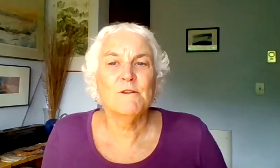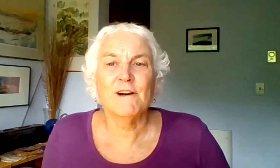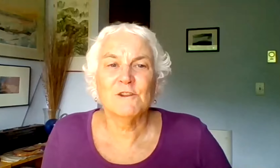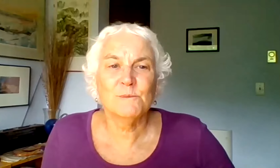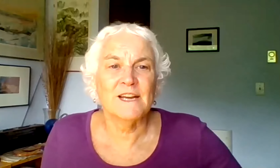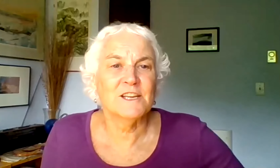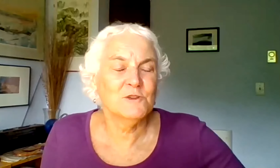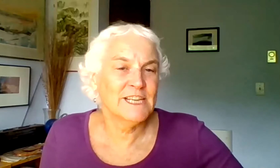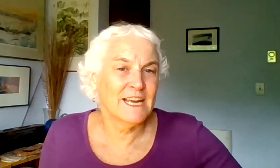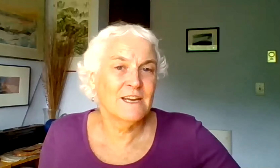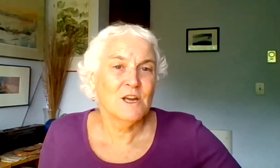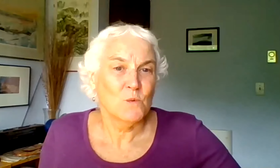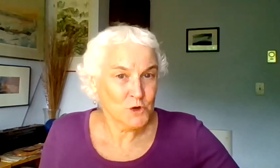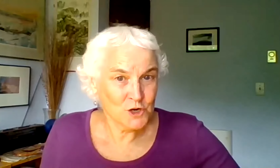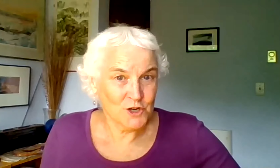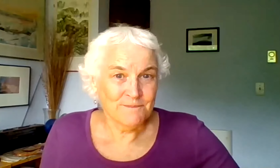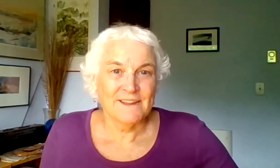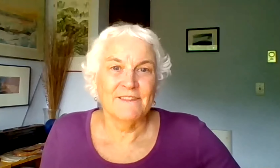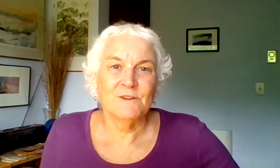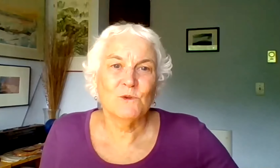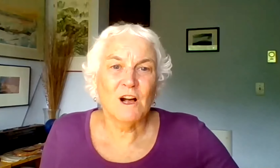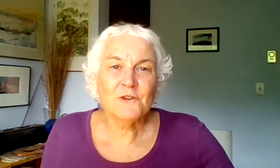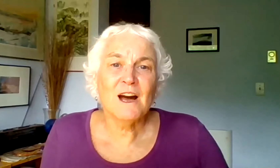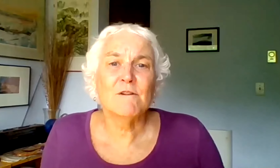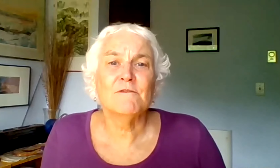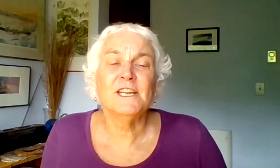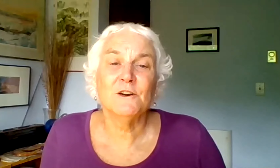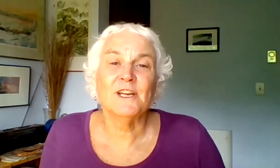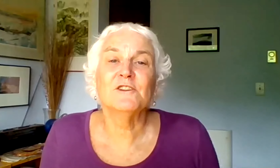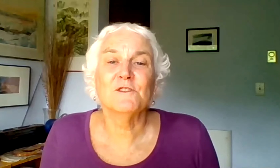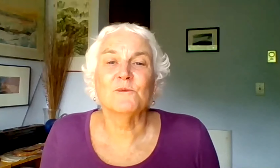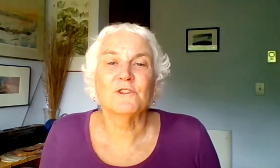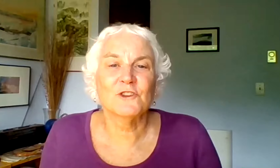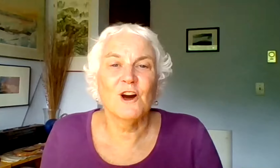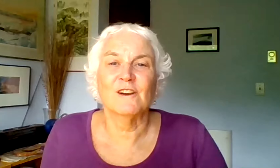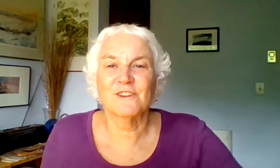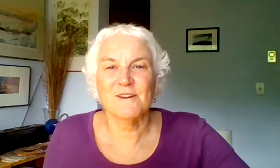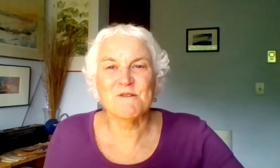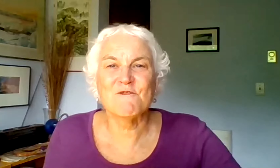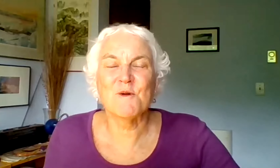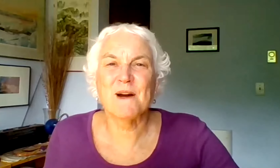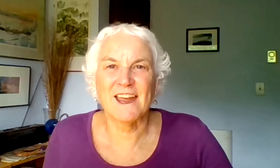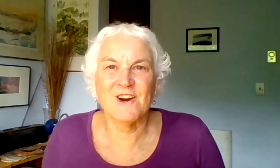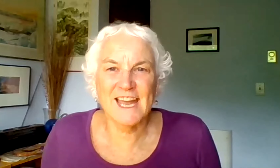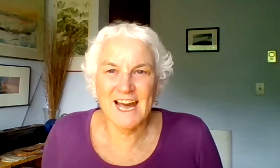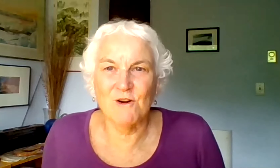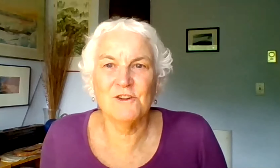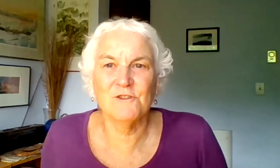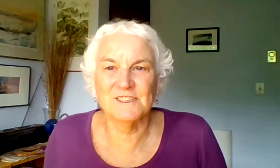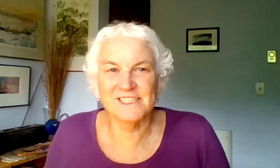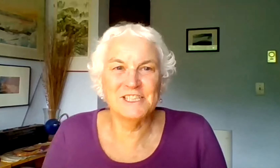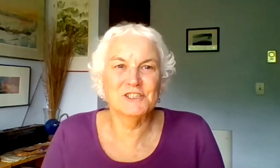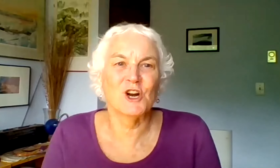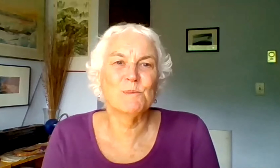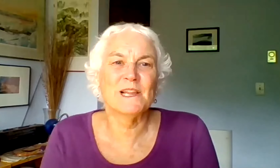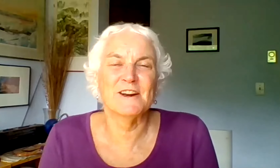that will be followed by a Q&A with her and then we'll also have a video interview with songs performed by Eric Houck